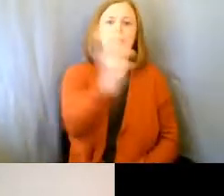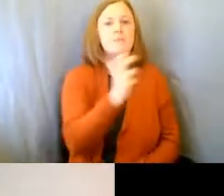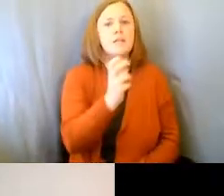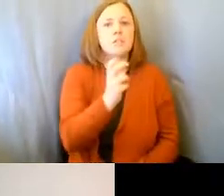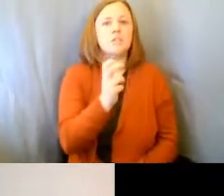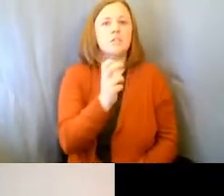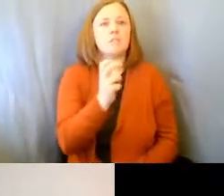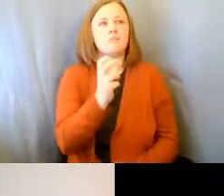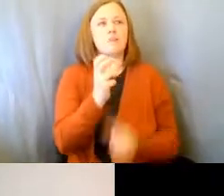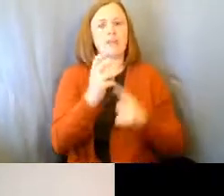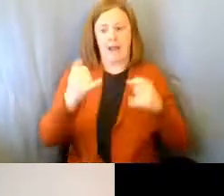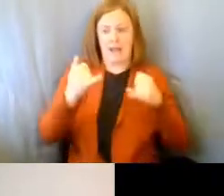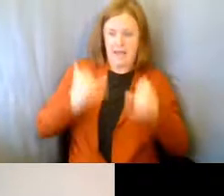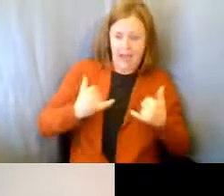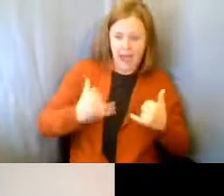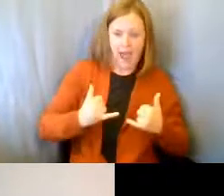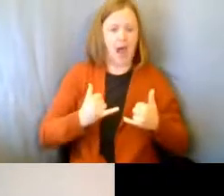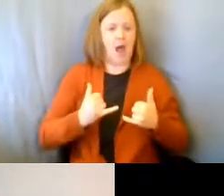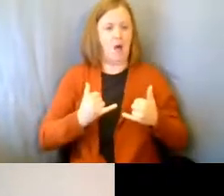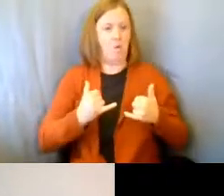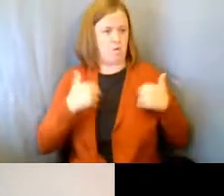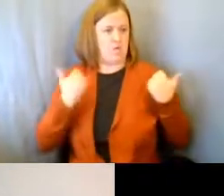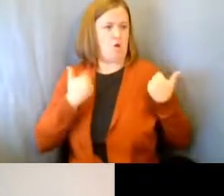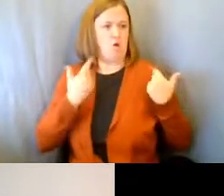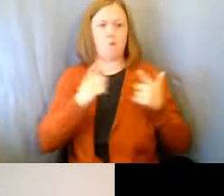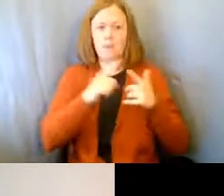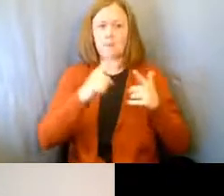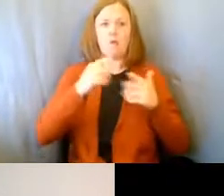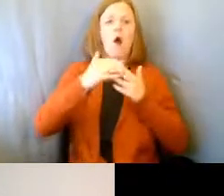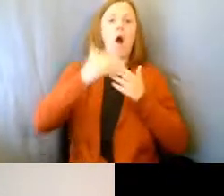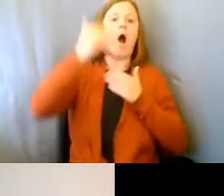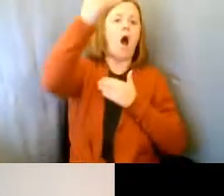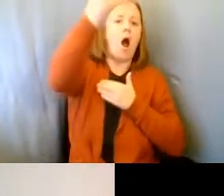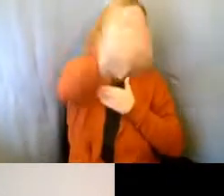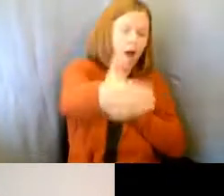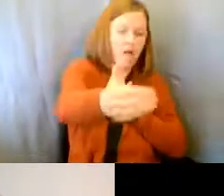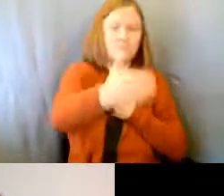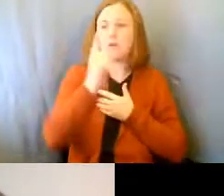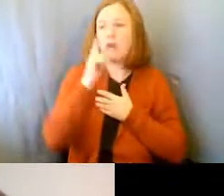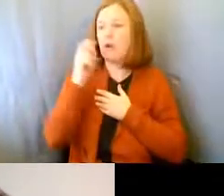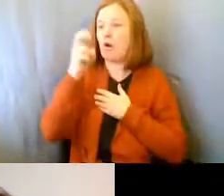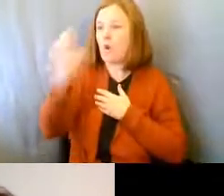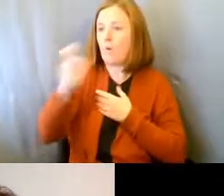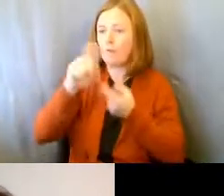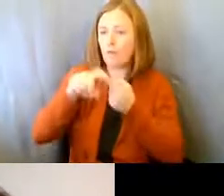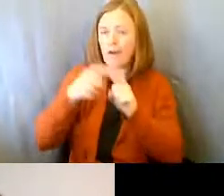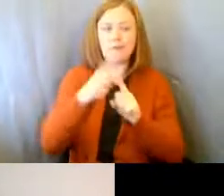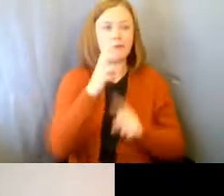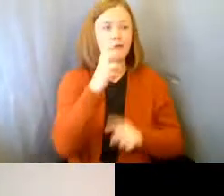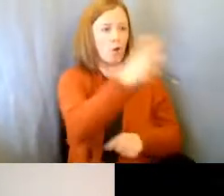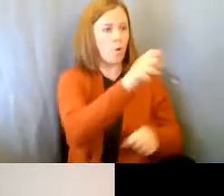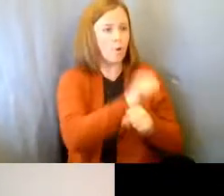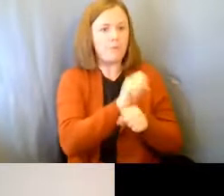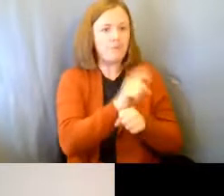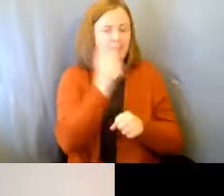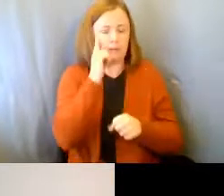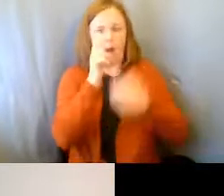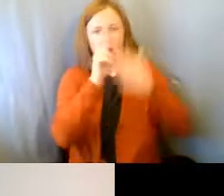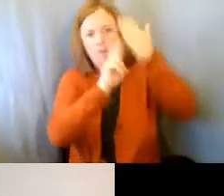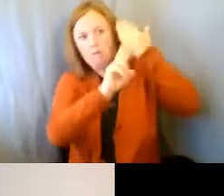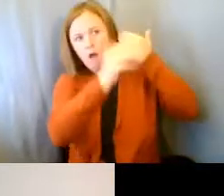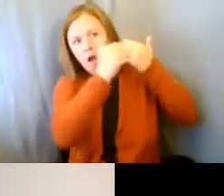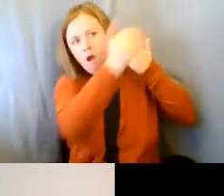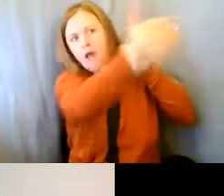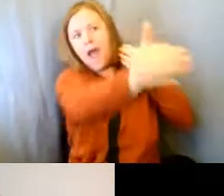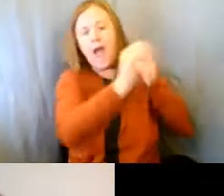just now and not just how are they going to get to work or get to their friends. But long-term and how are they going to